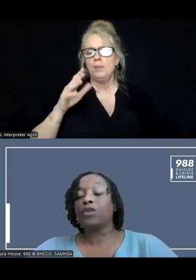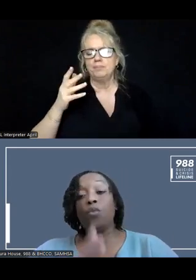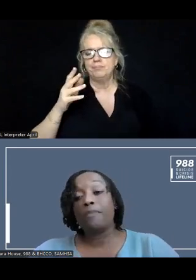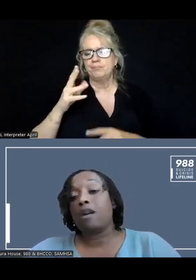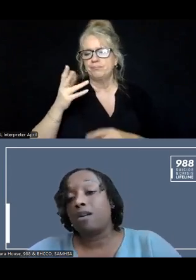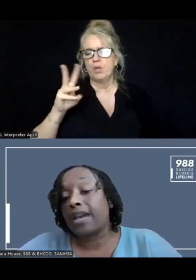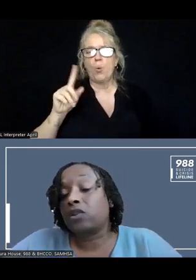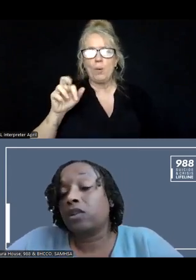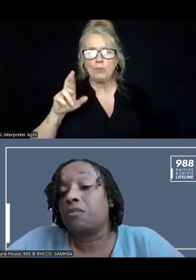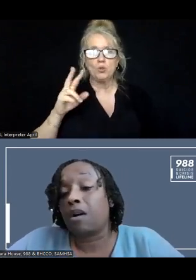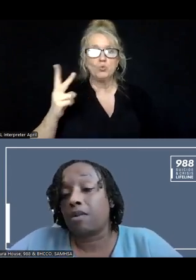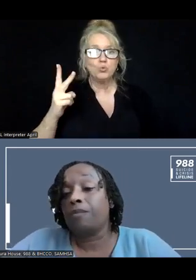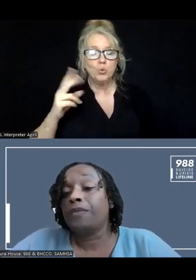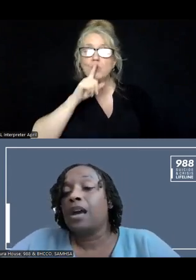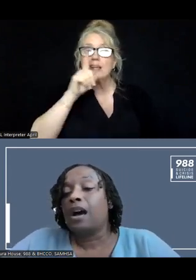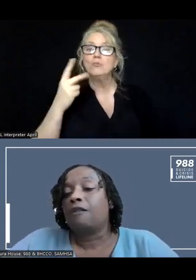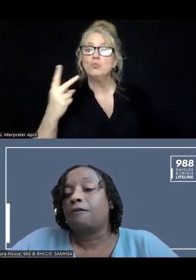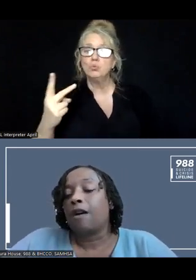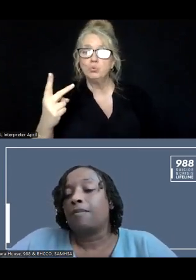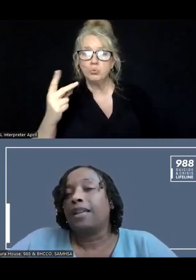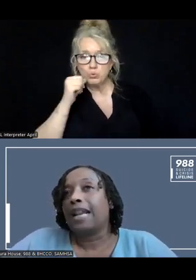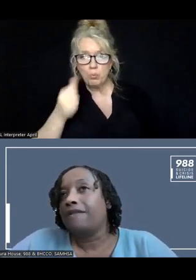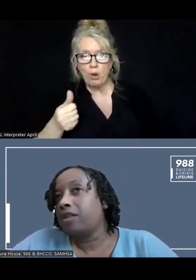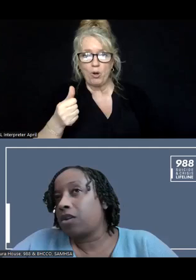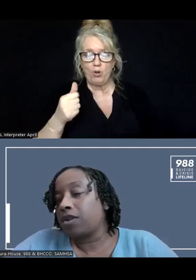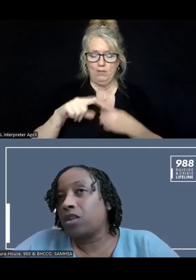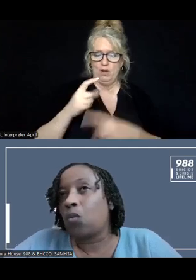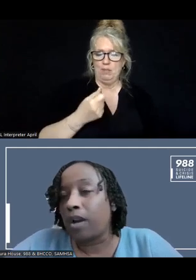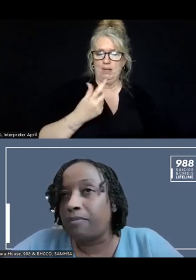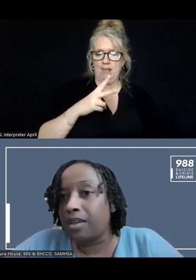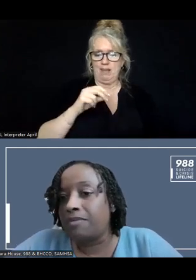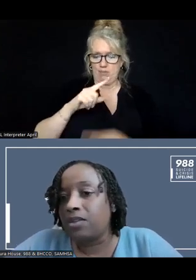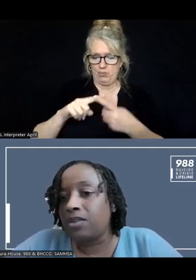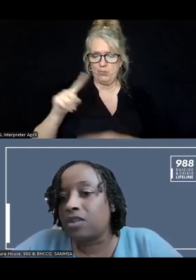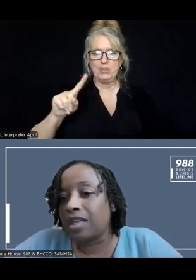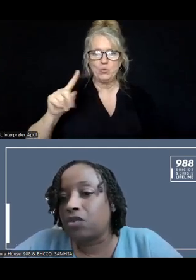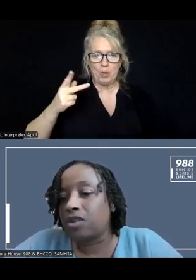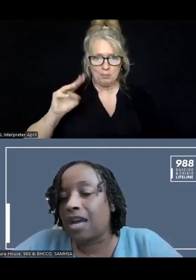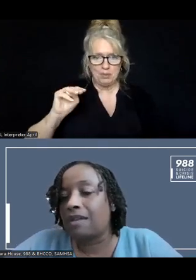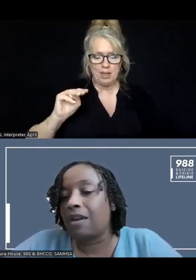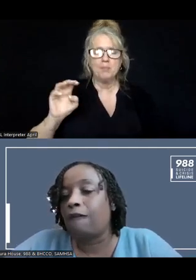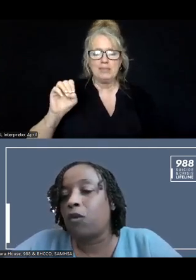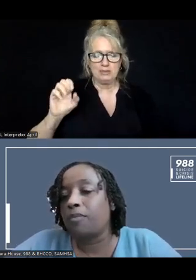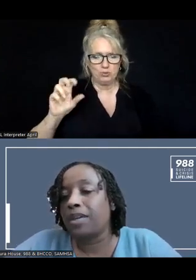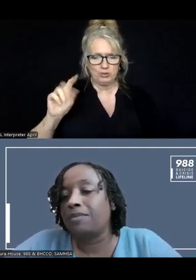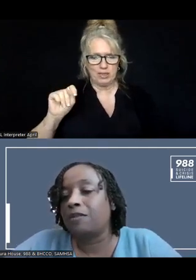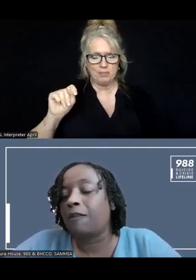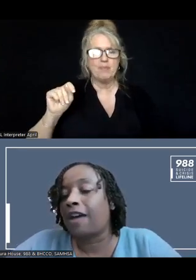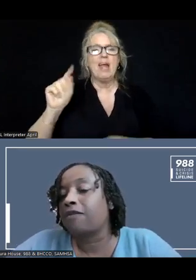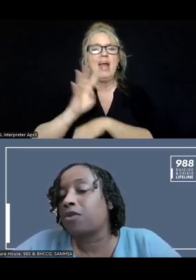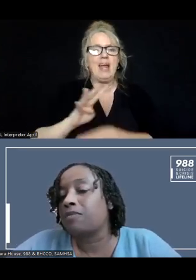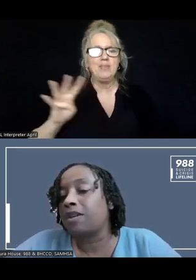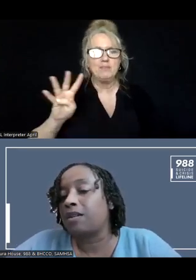two webinars actually tomorrow, from 11.30 to 1 p.m. Eastern Standard Time and 4 p